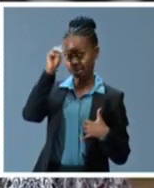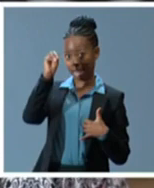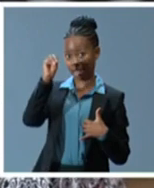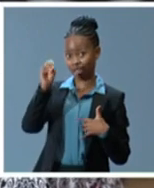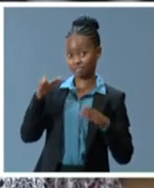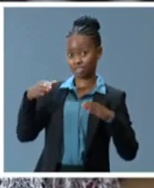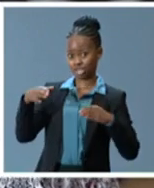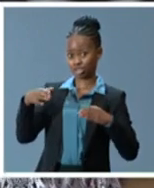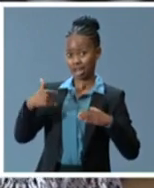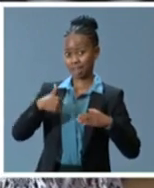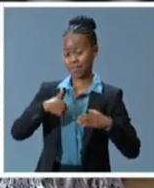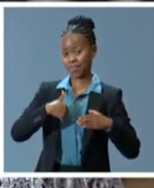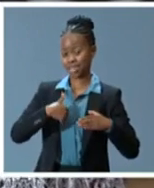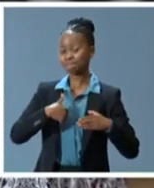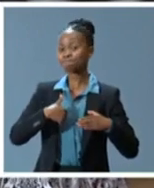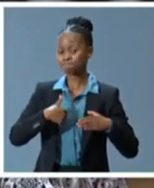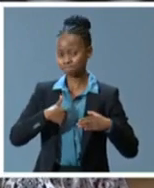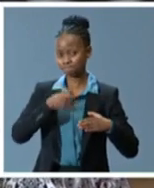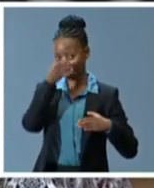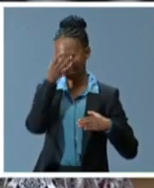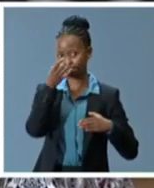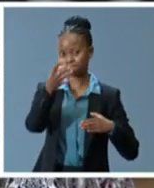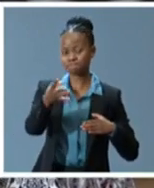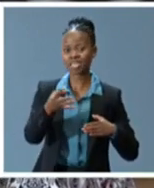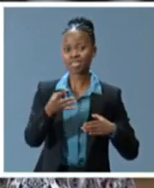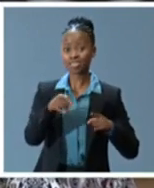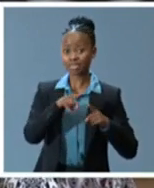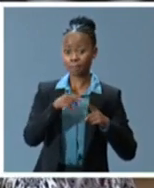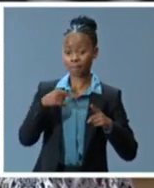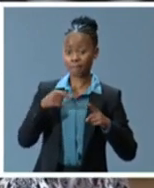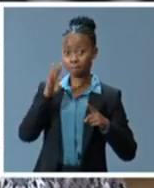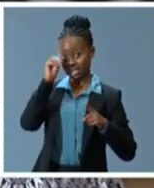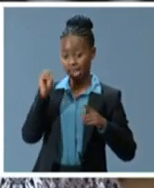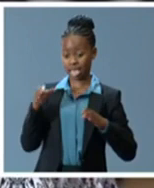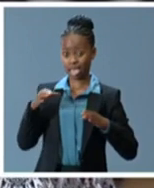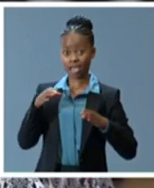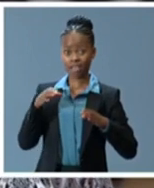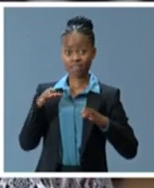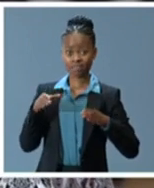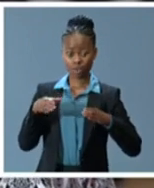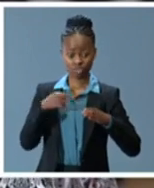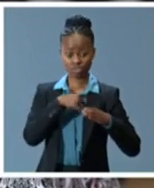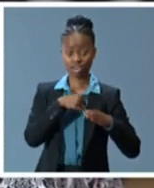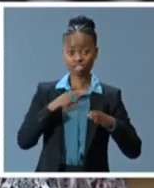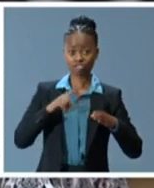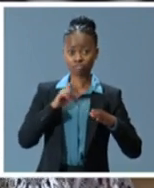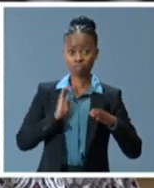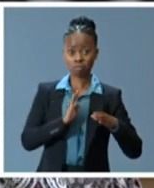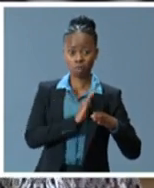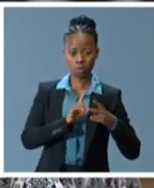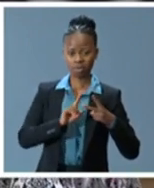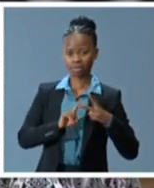Mandela Foundation, our trustees and staff, and our friends and guests around the world,